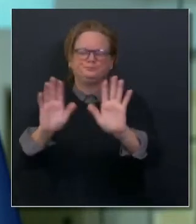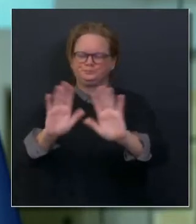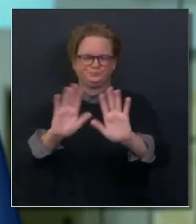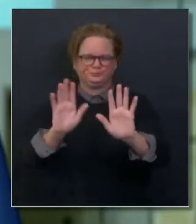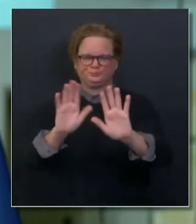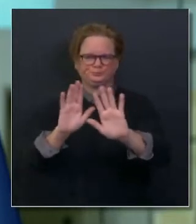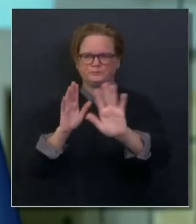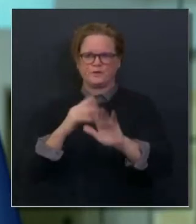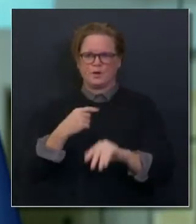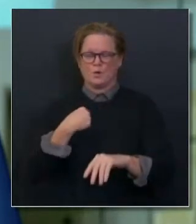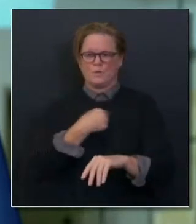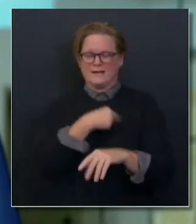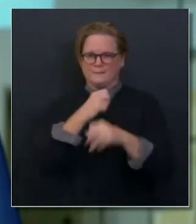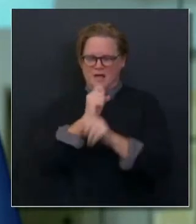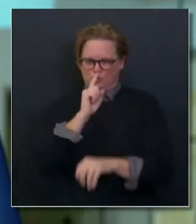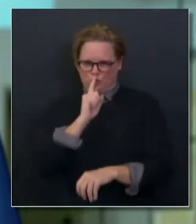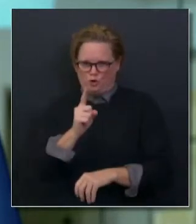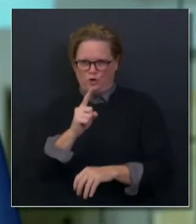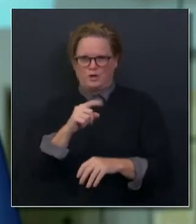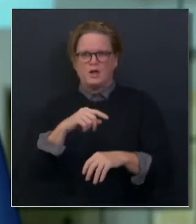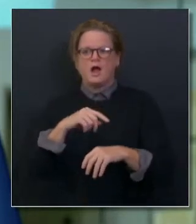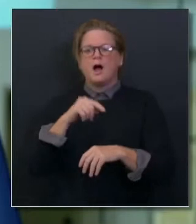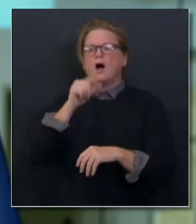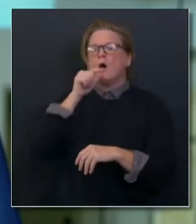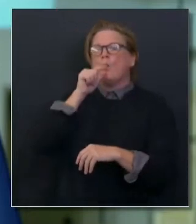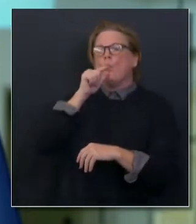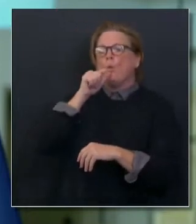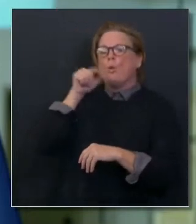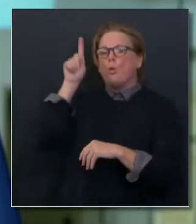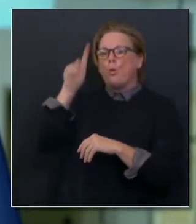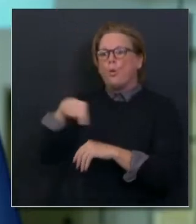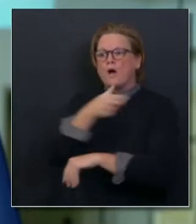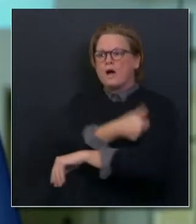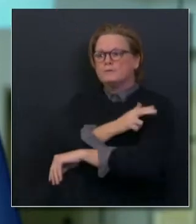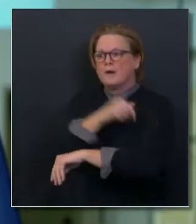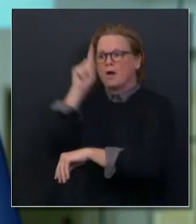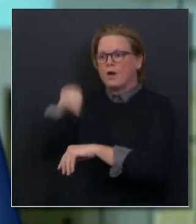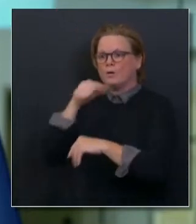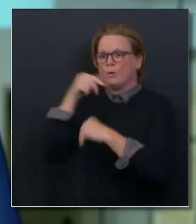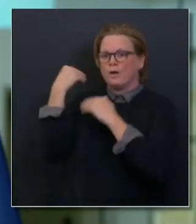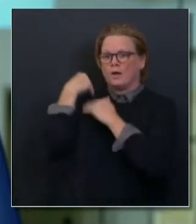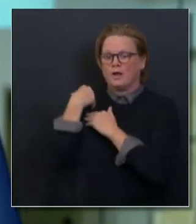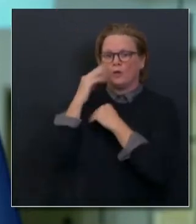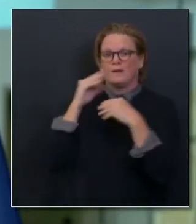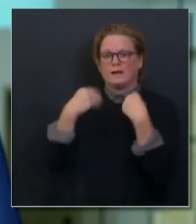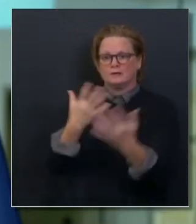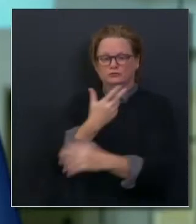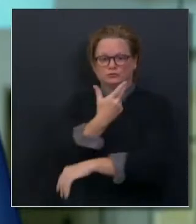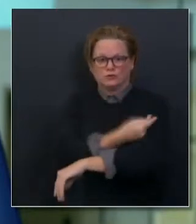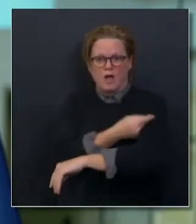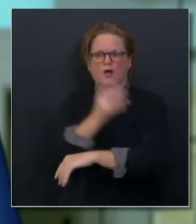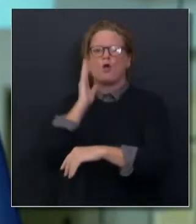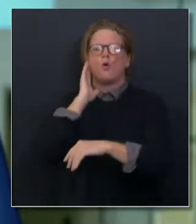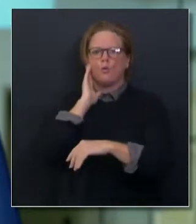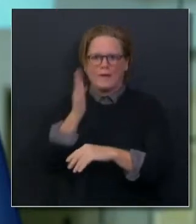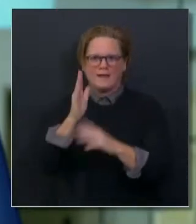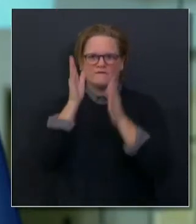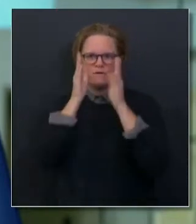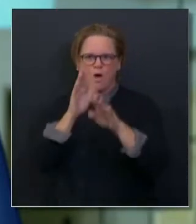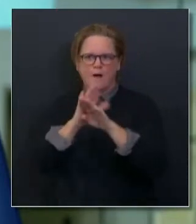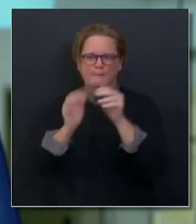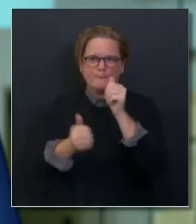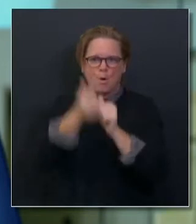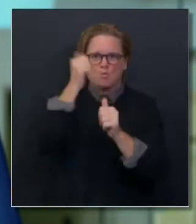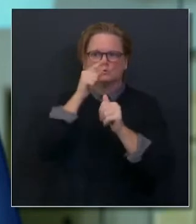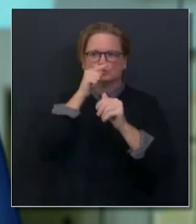and administering the vaccine, as well as those that are the most essential healthcare workers in the